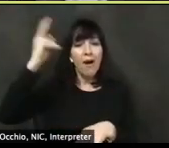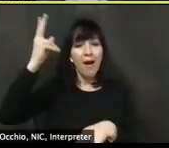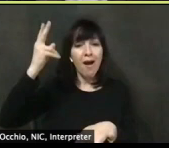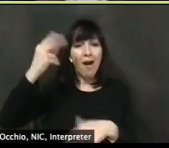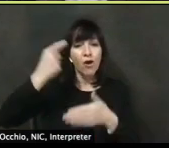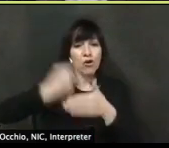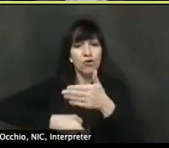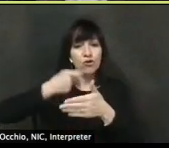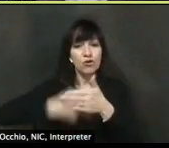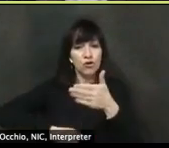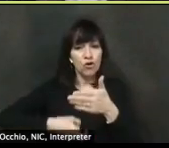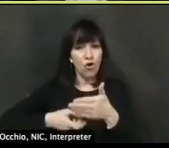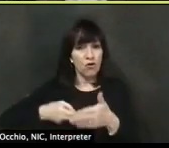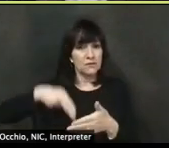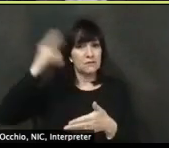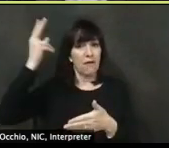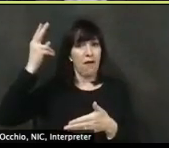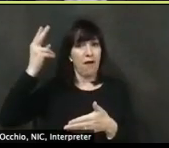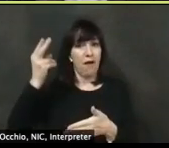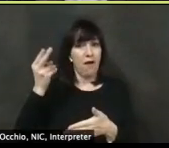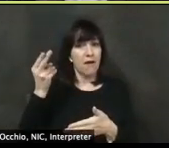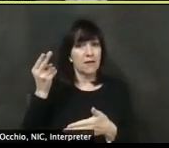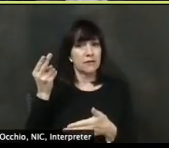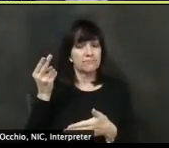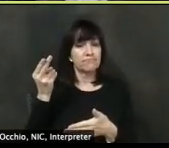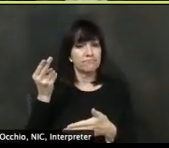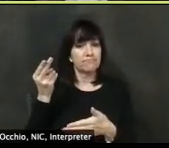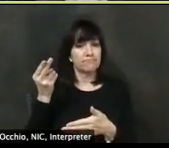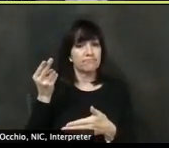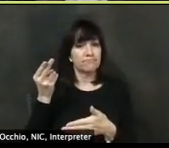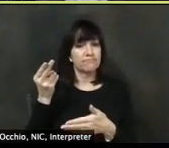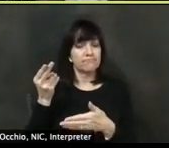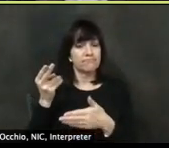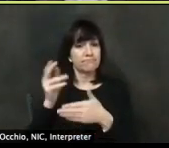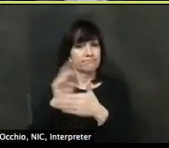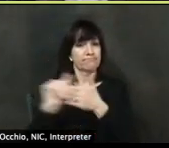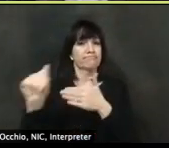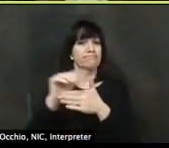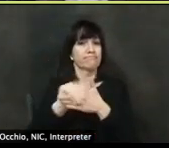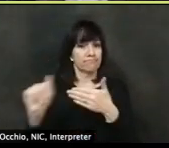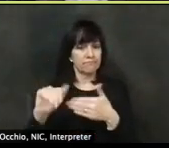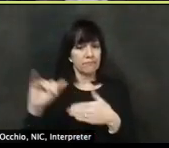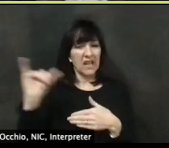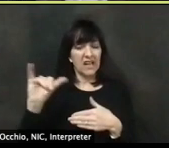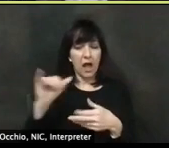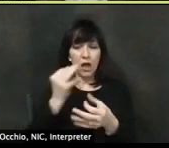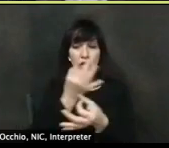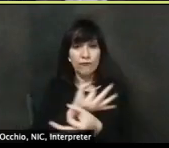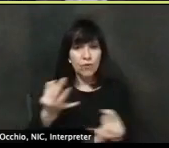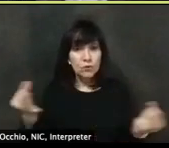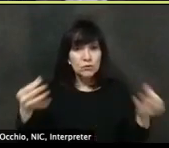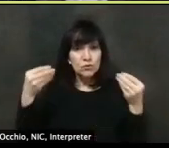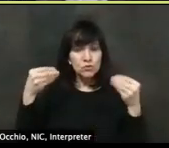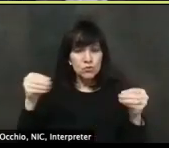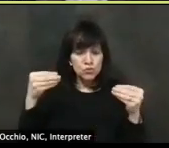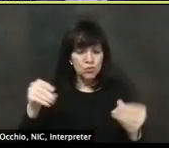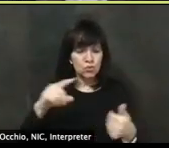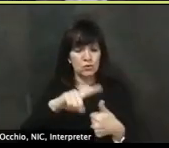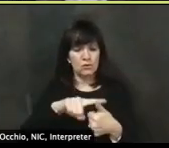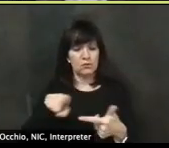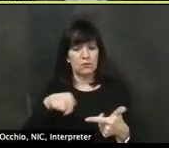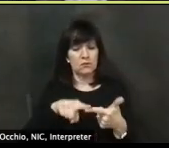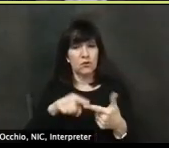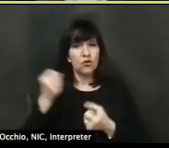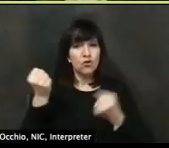we did this for furniture stores a few weeks ago. Um, we've done it for automobile dealers. We're also now doing it for jewelry stores. That's stores that